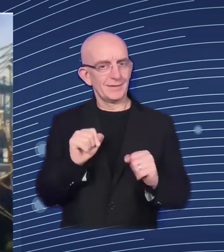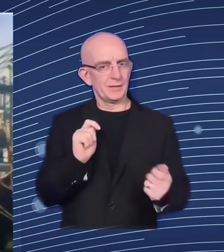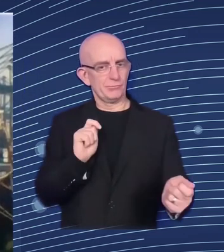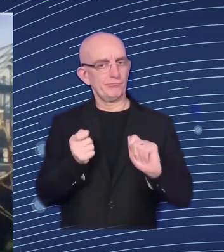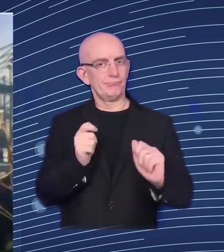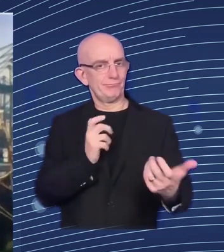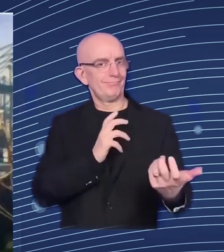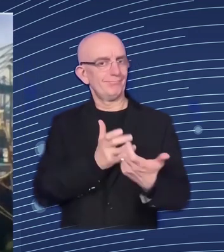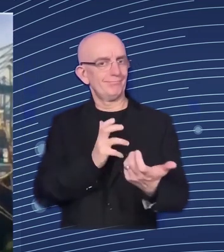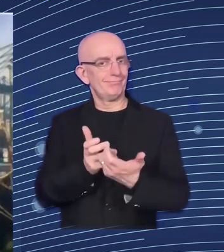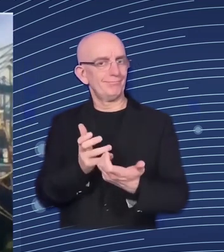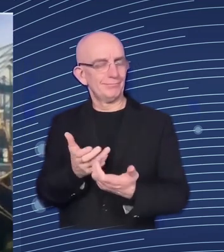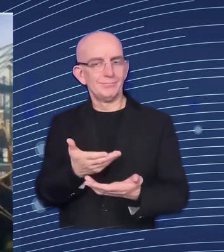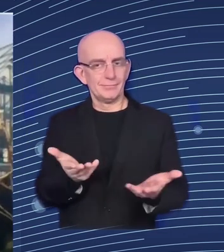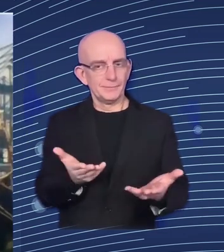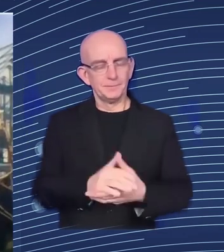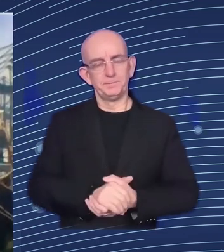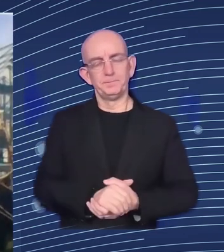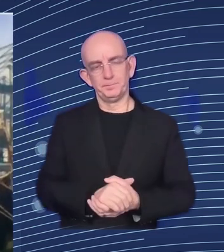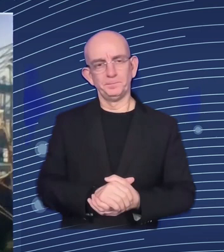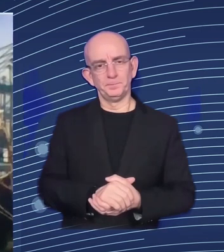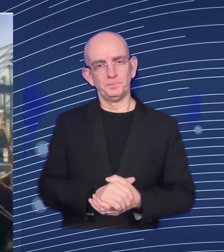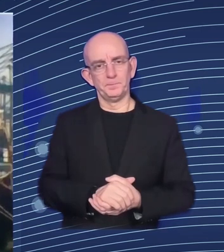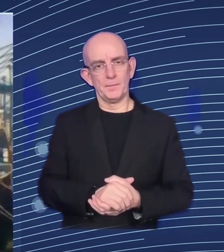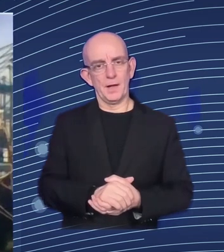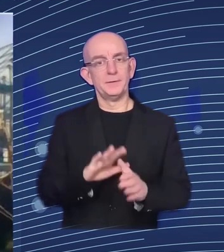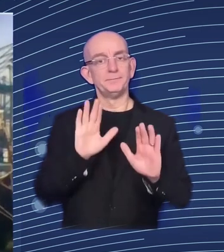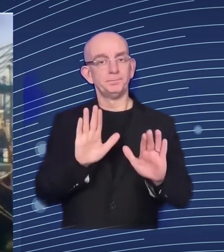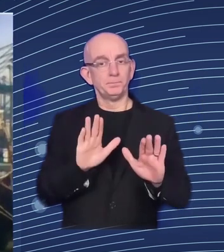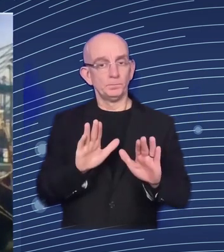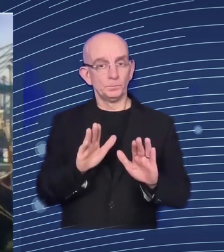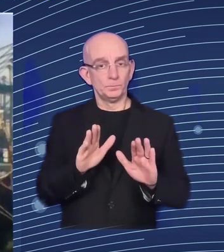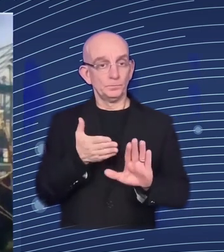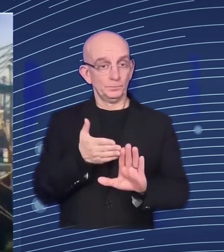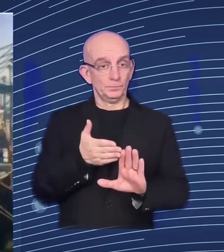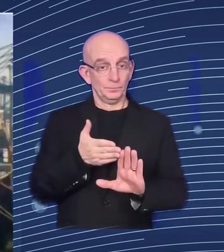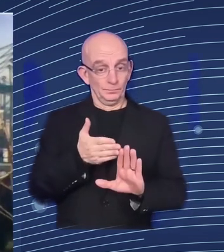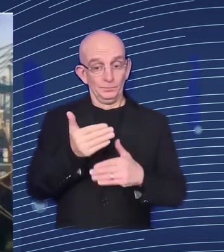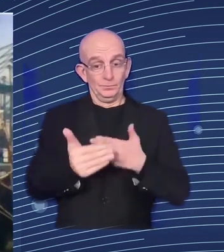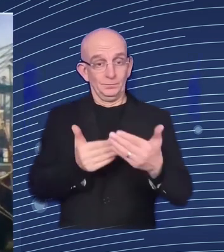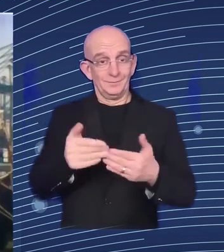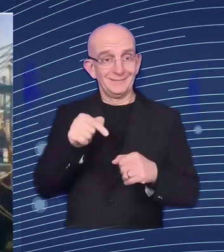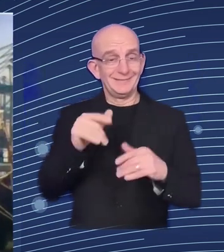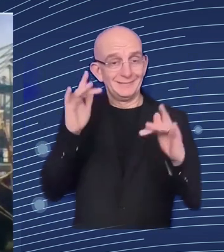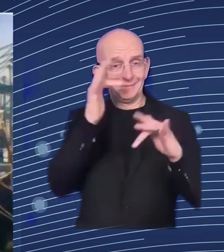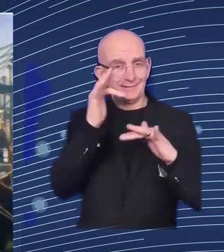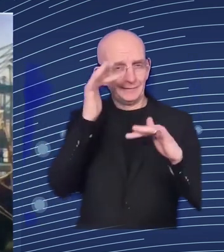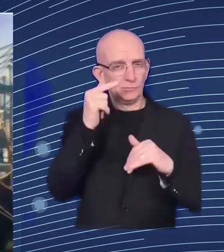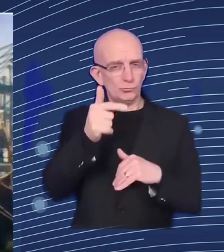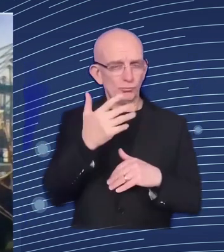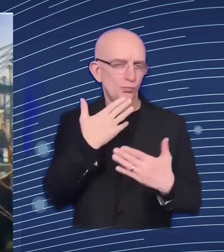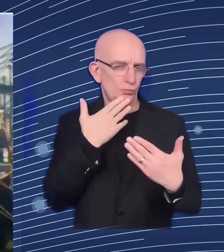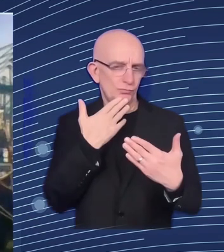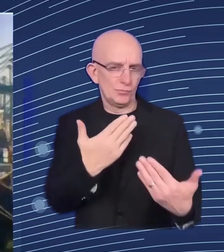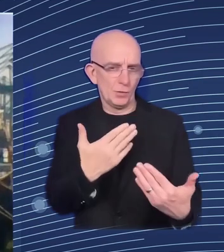play before that becomes something to consider so uh so thank you very much for for these examples um maybe malena if i